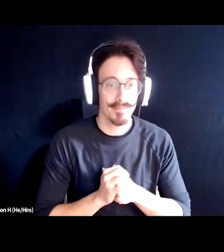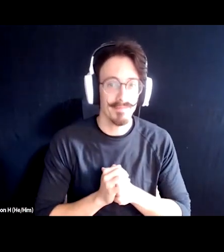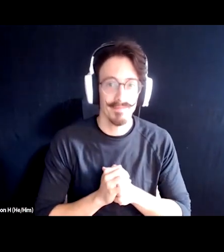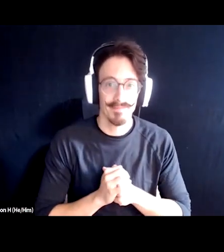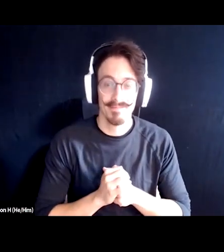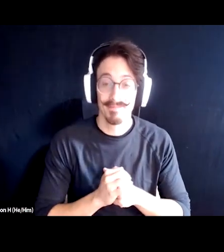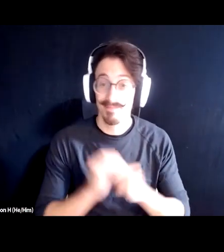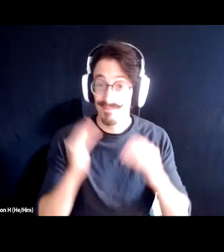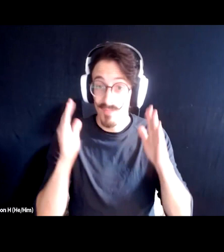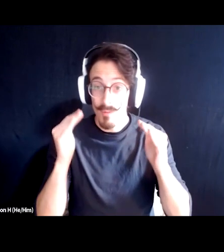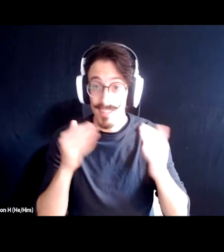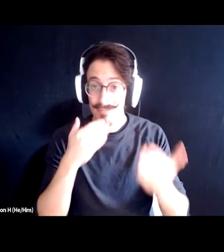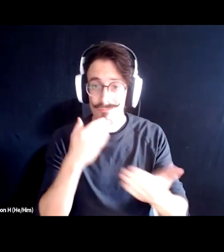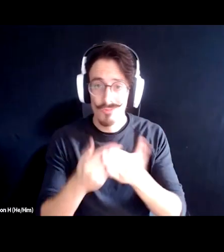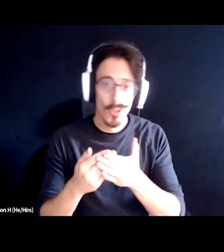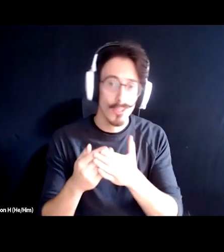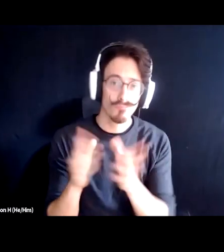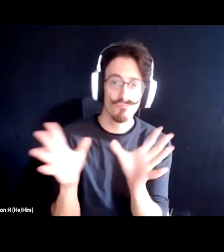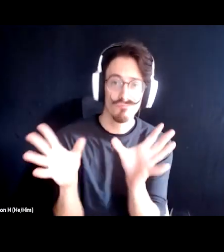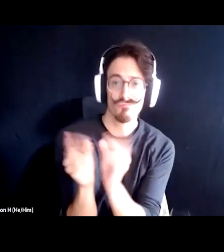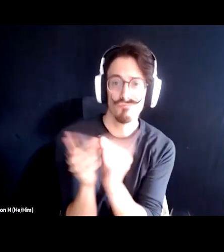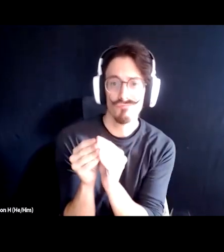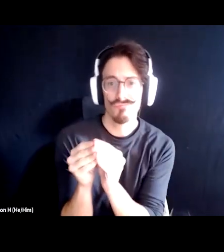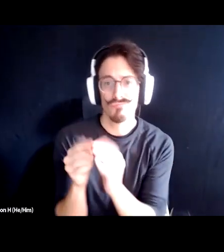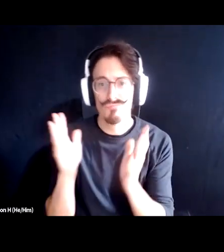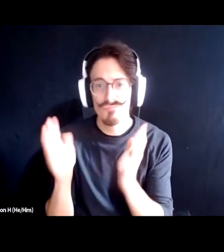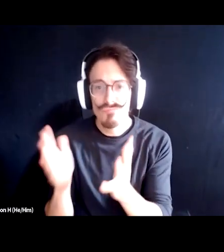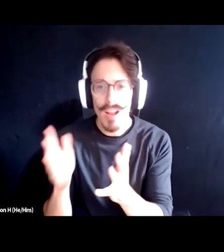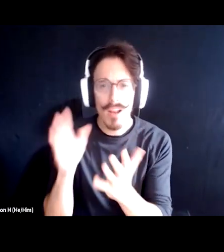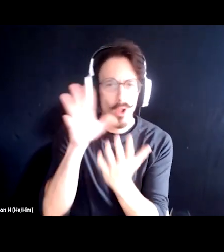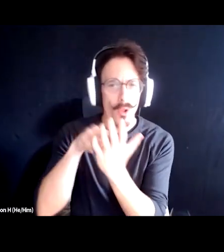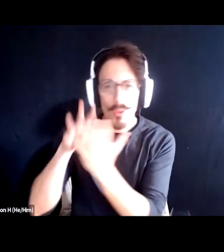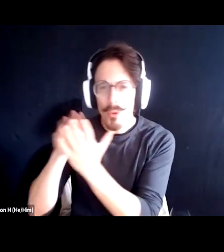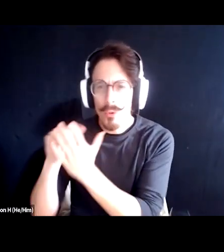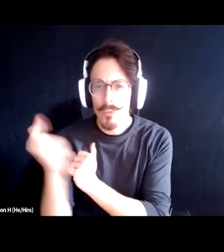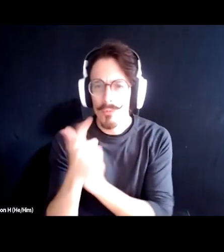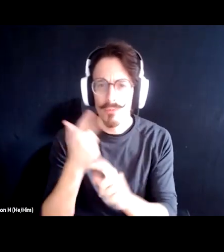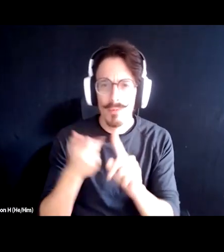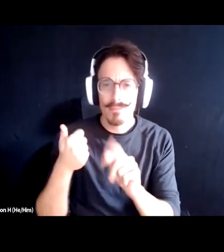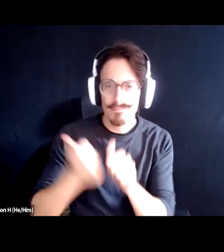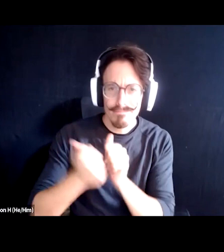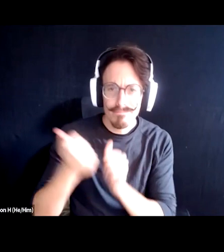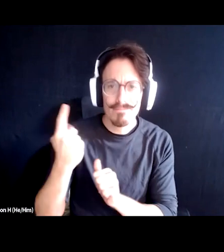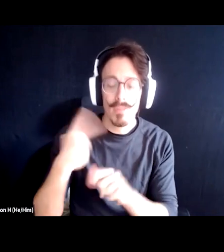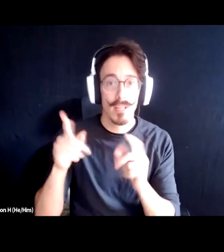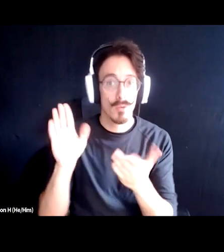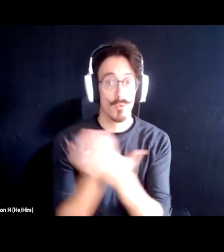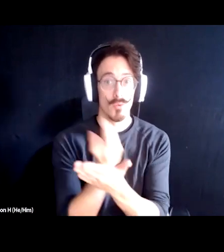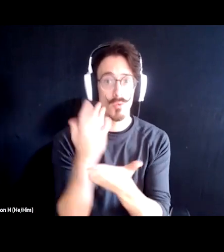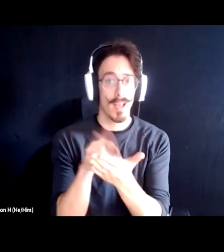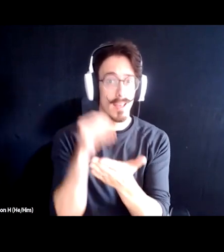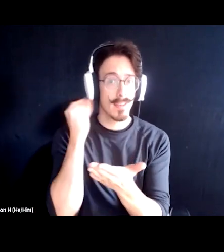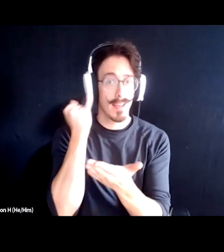Hopefully you got some great information and learn from each other and got some new ideas. So,